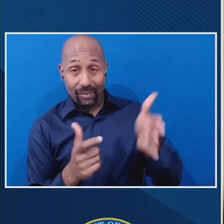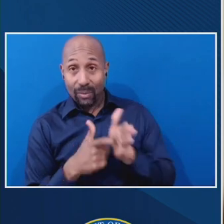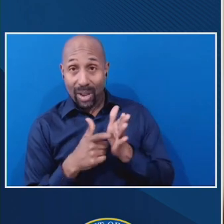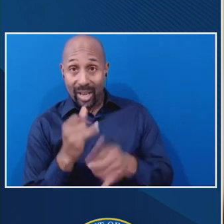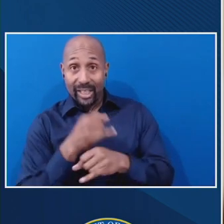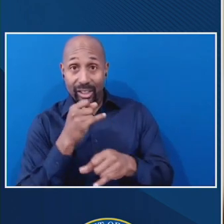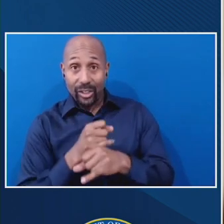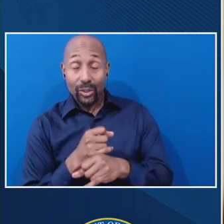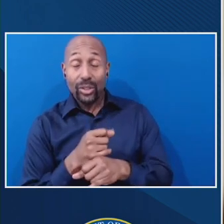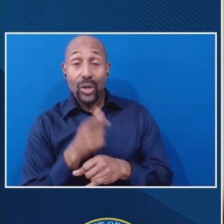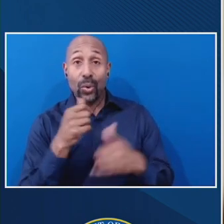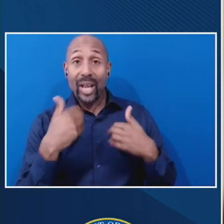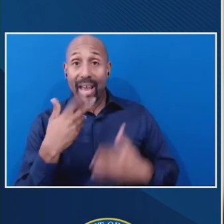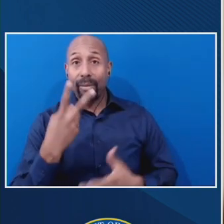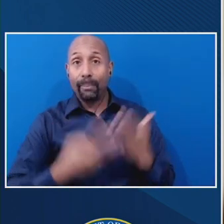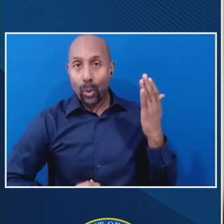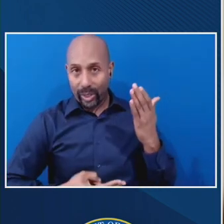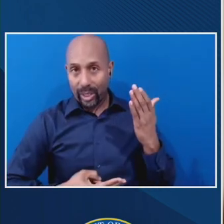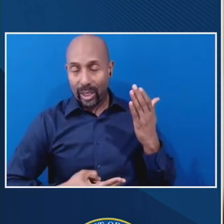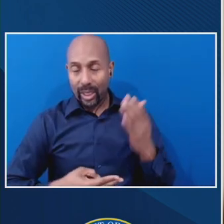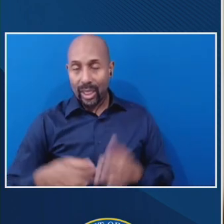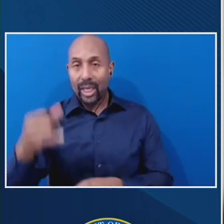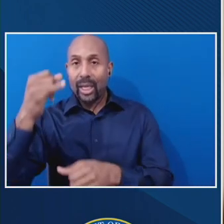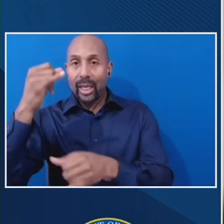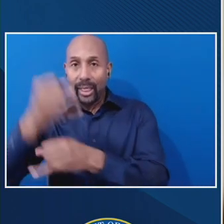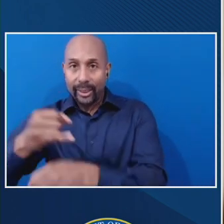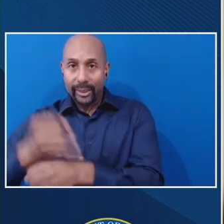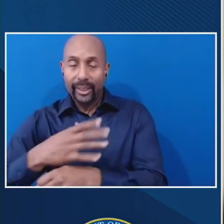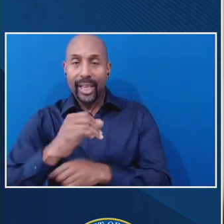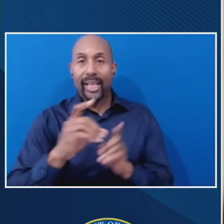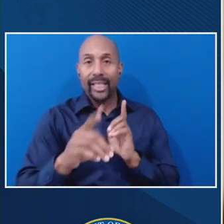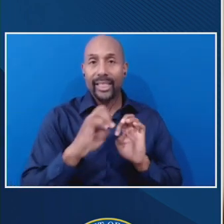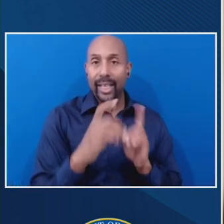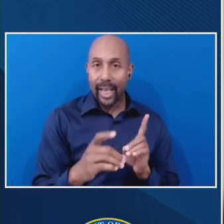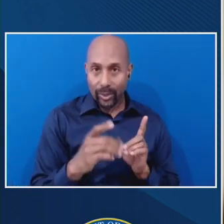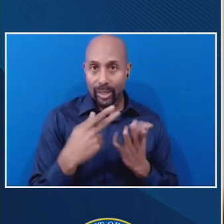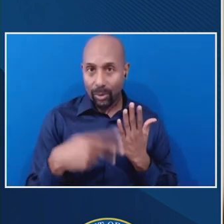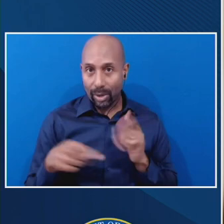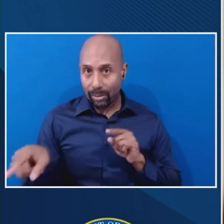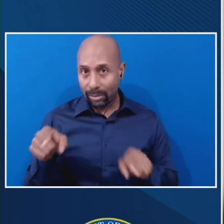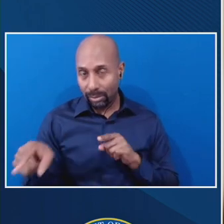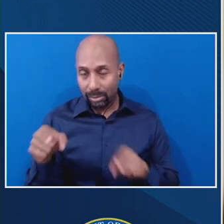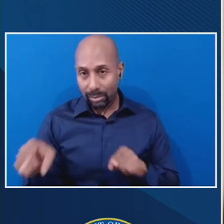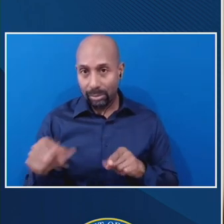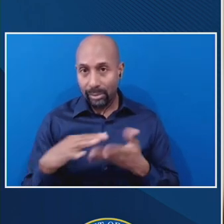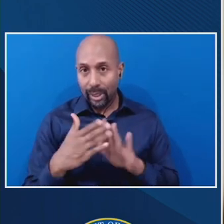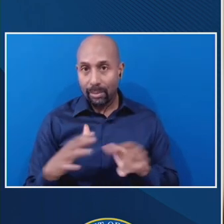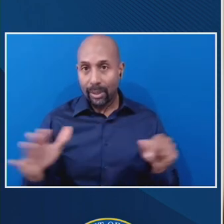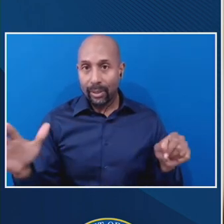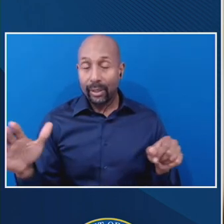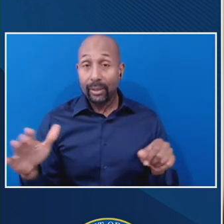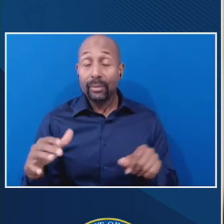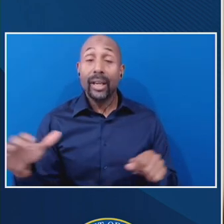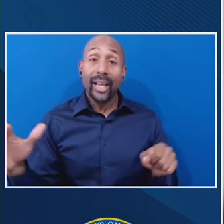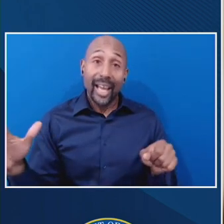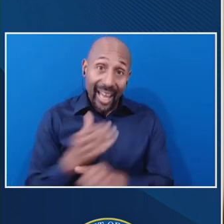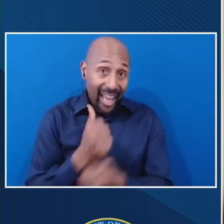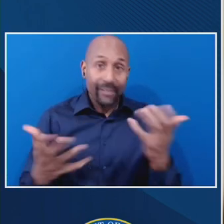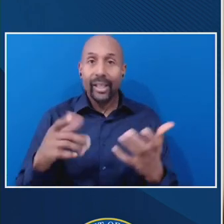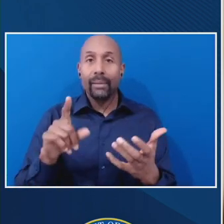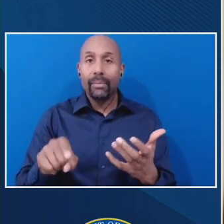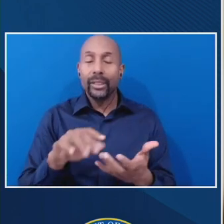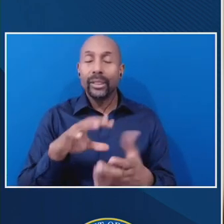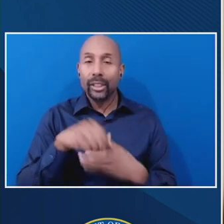campus and, um, distance ed to become fully, or become attendance taking for everything. So I would like